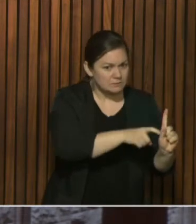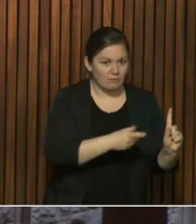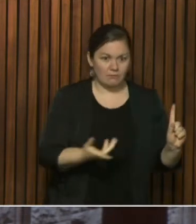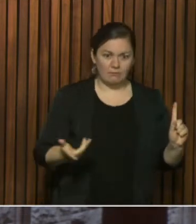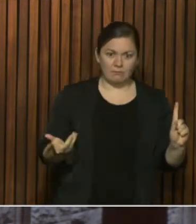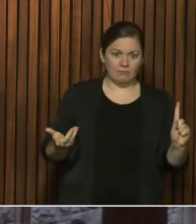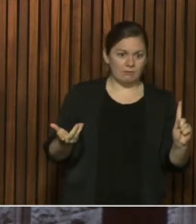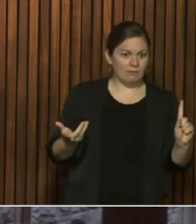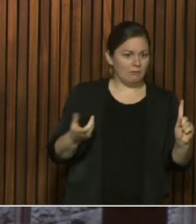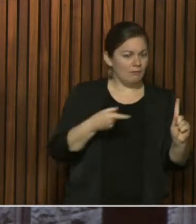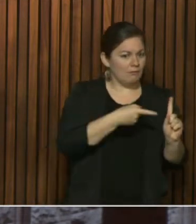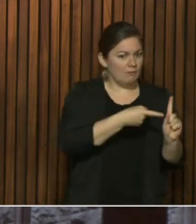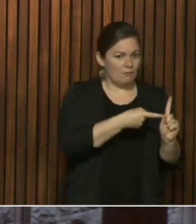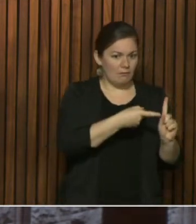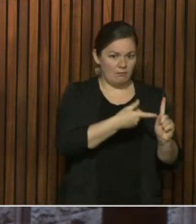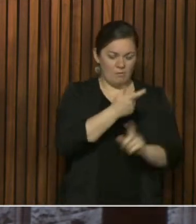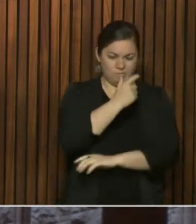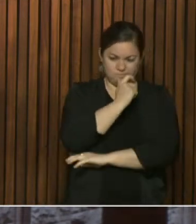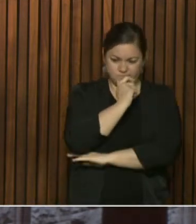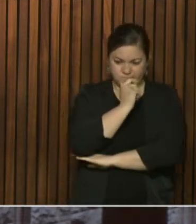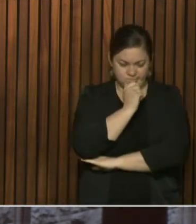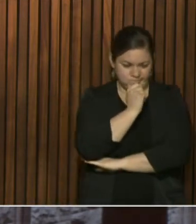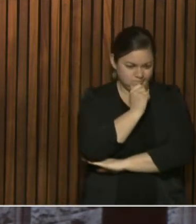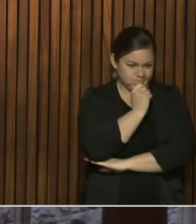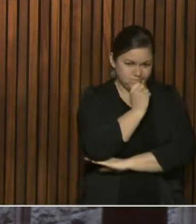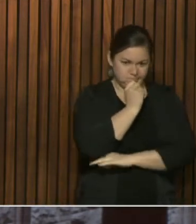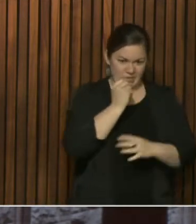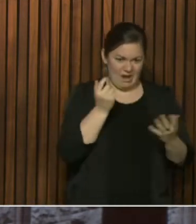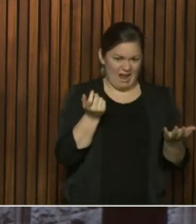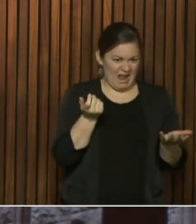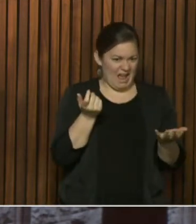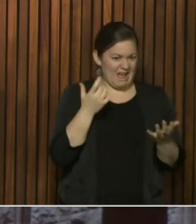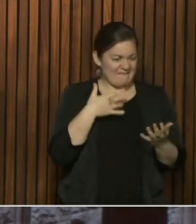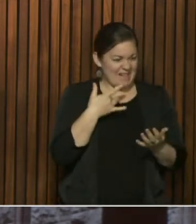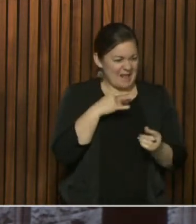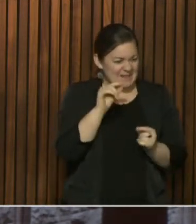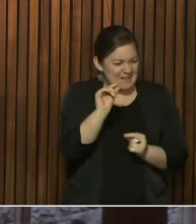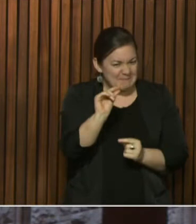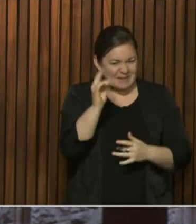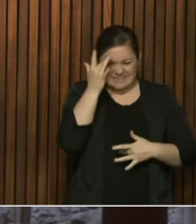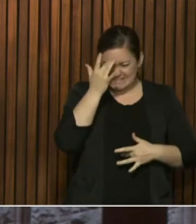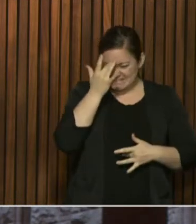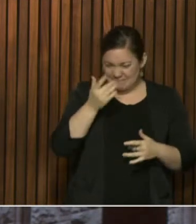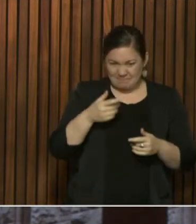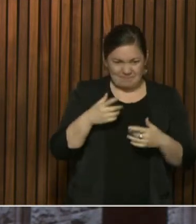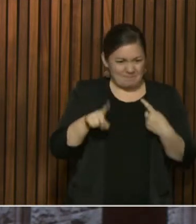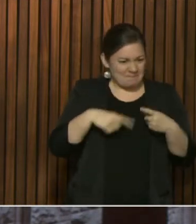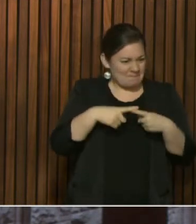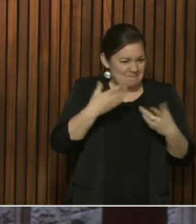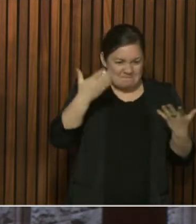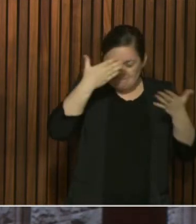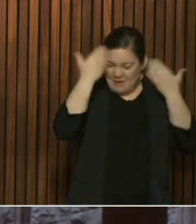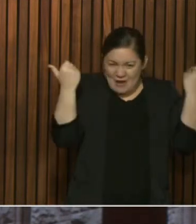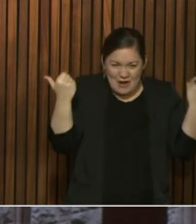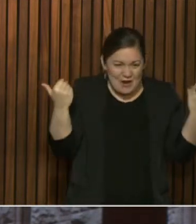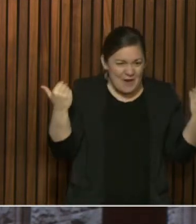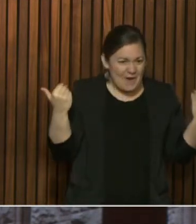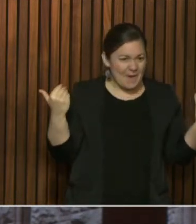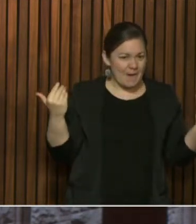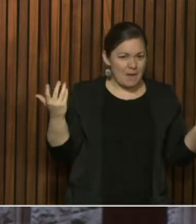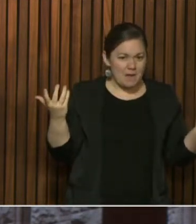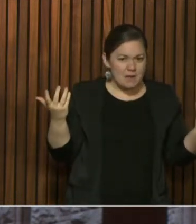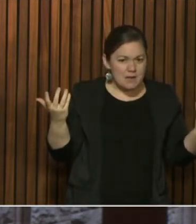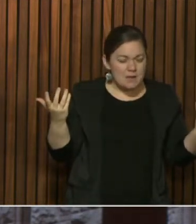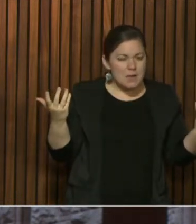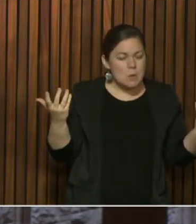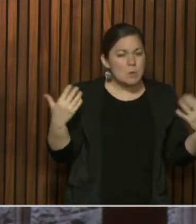found they said, well, I guess I was. I just didn't think about it. And so there's that aspect of is it truly asymptomatic or just so low that people